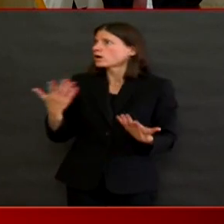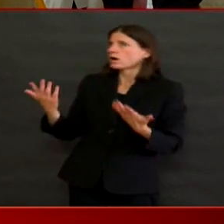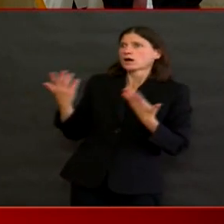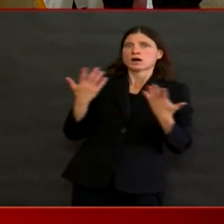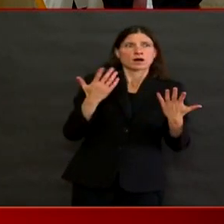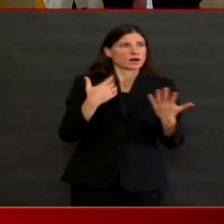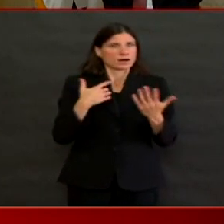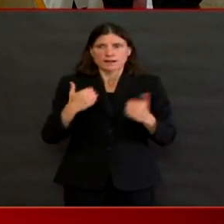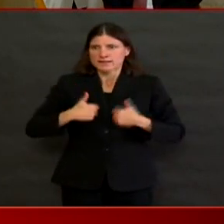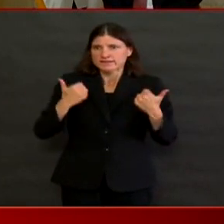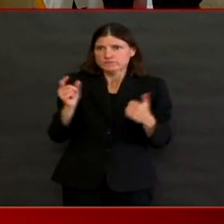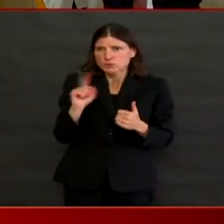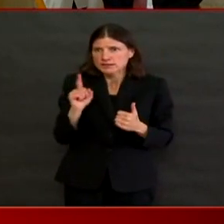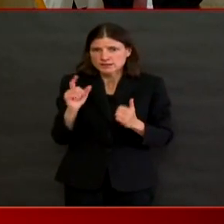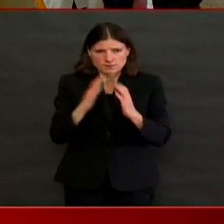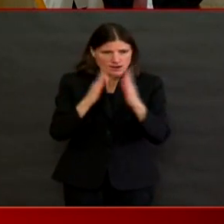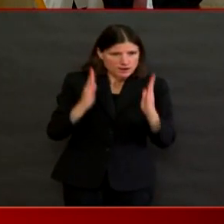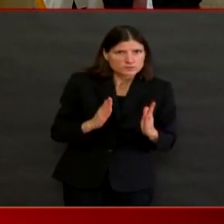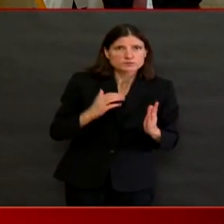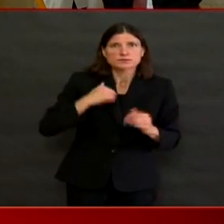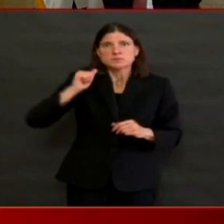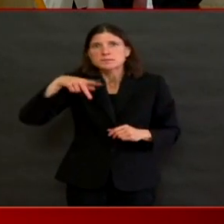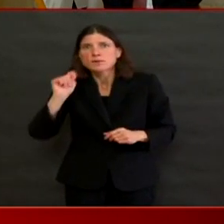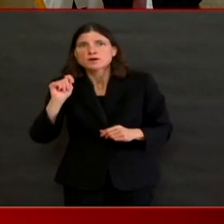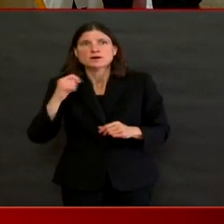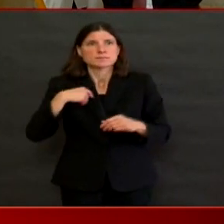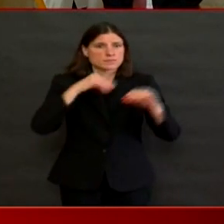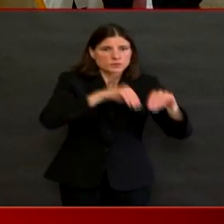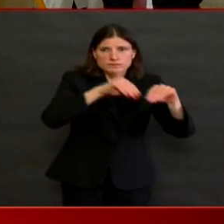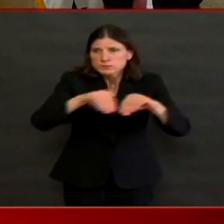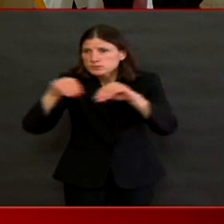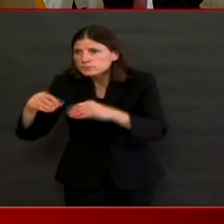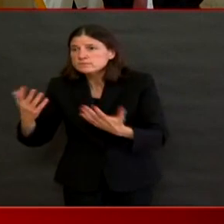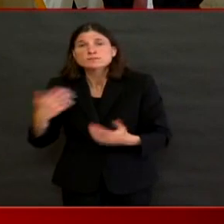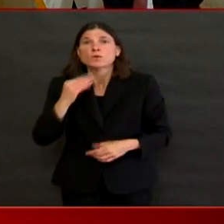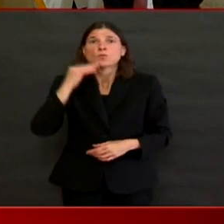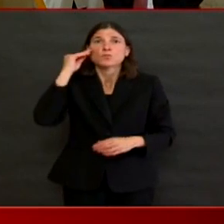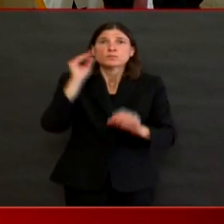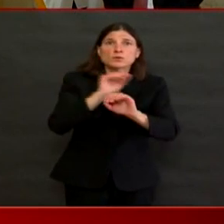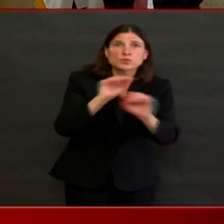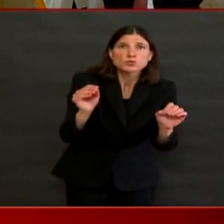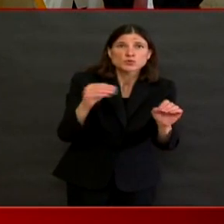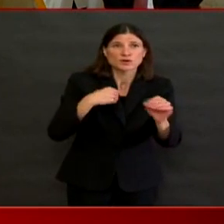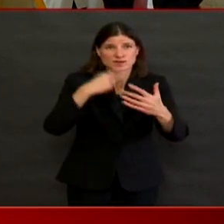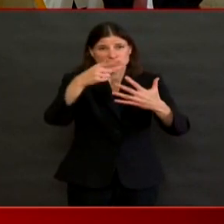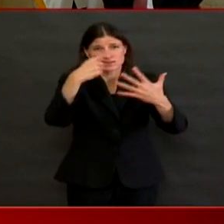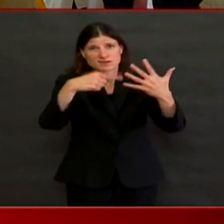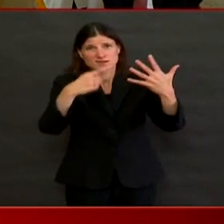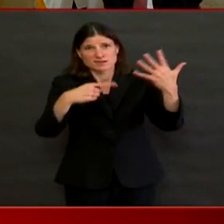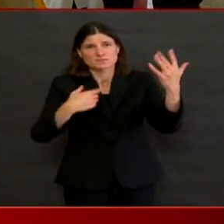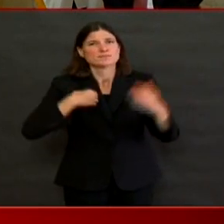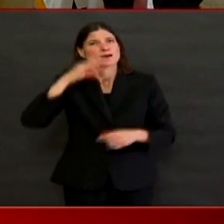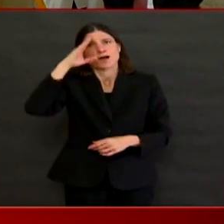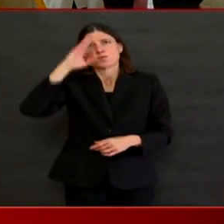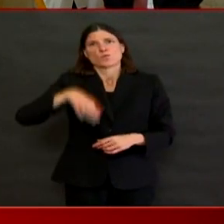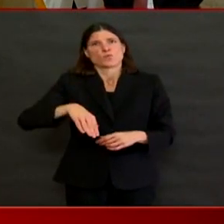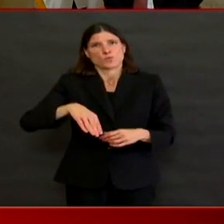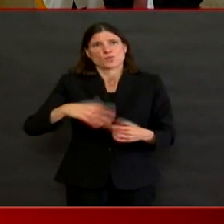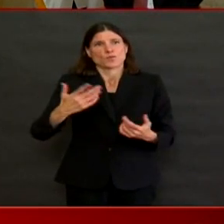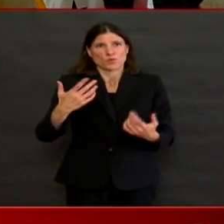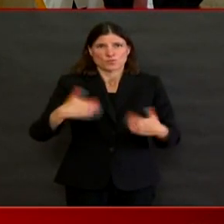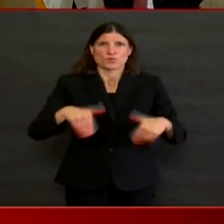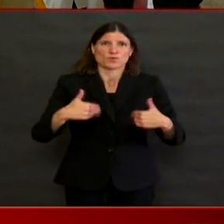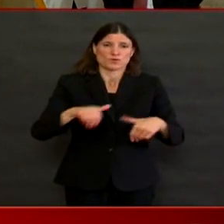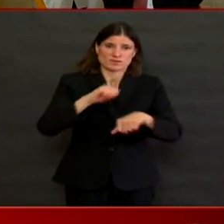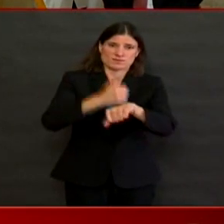There can be differences in policies or discriminatory approaches across the country in place based on